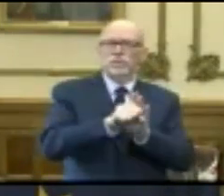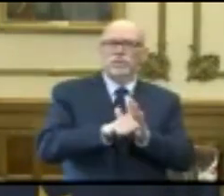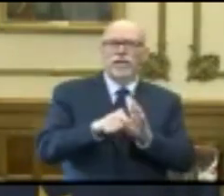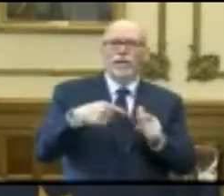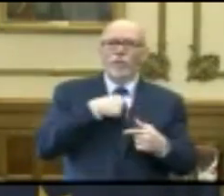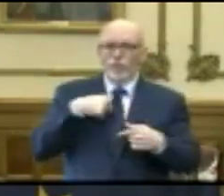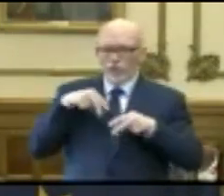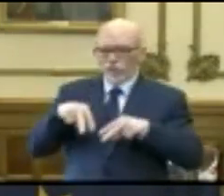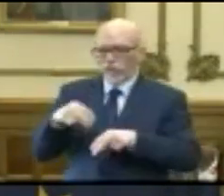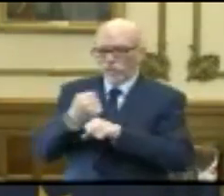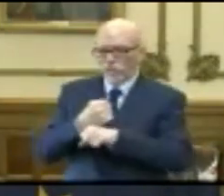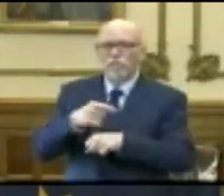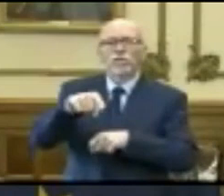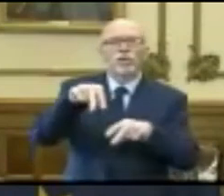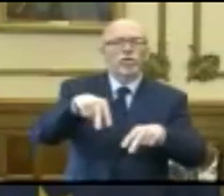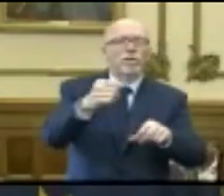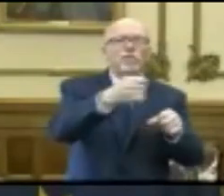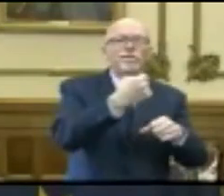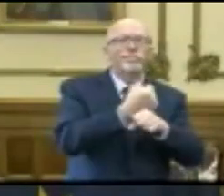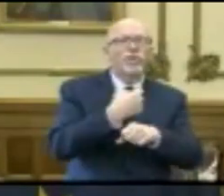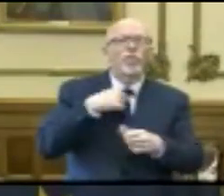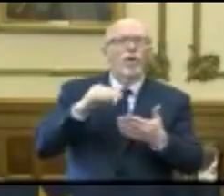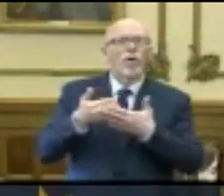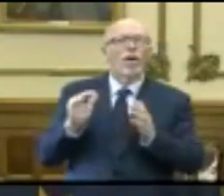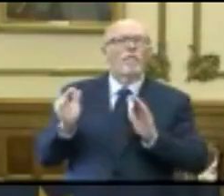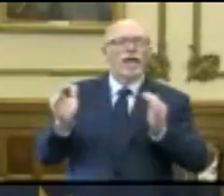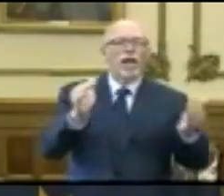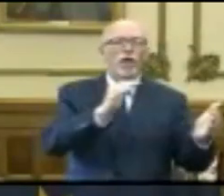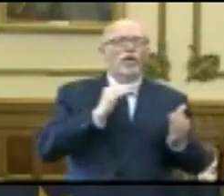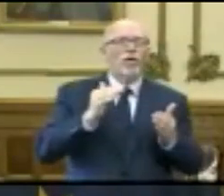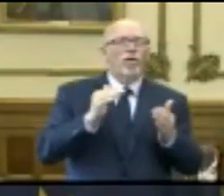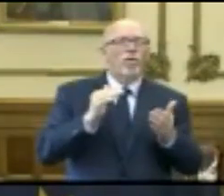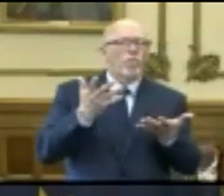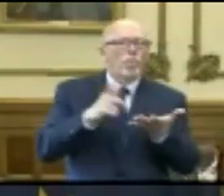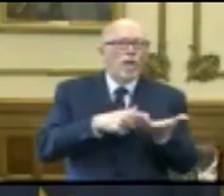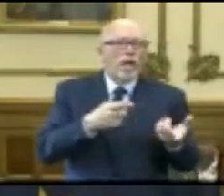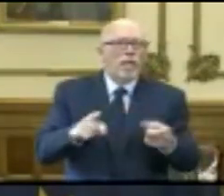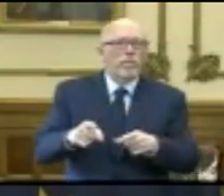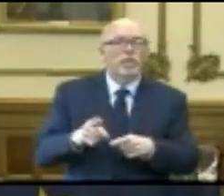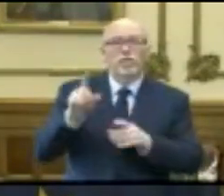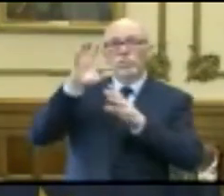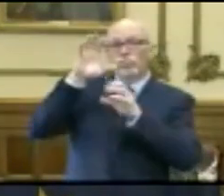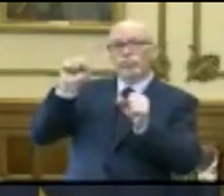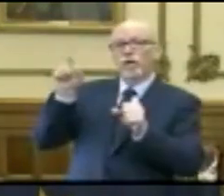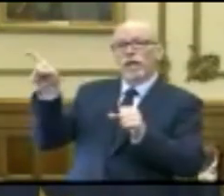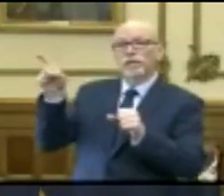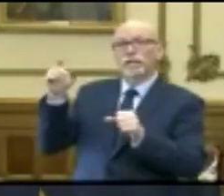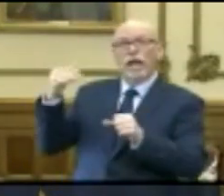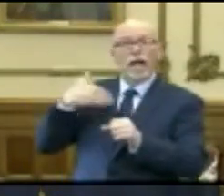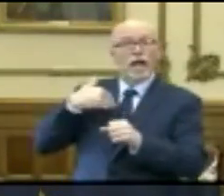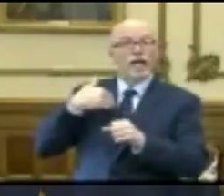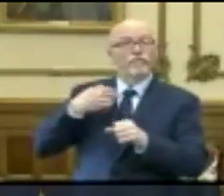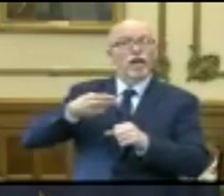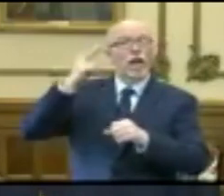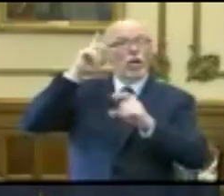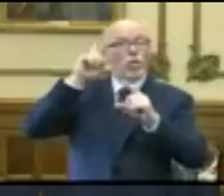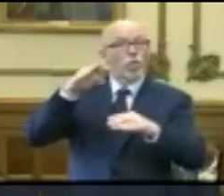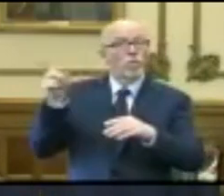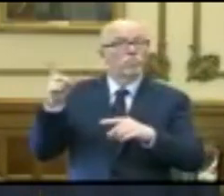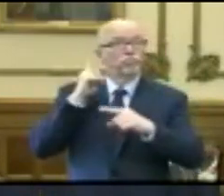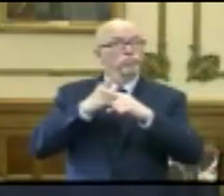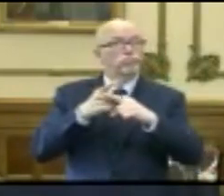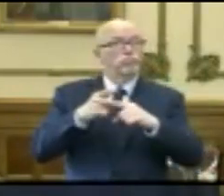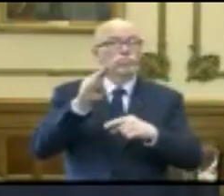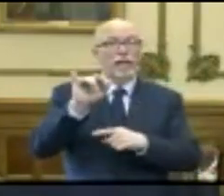data that we're looking at, and we're all comparing notes. And so the president is aspirational about this, but he cares deeply